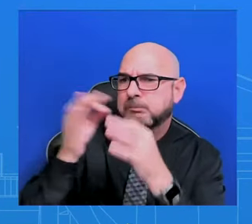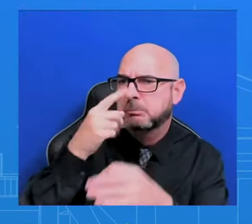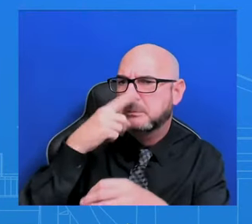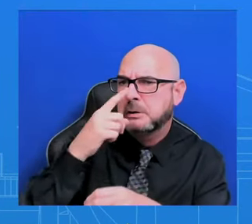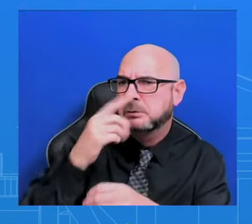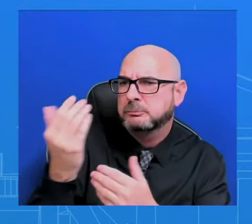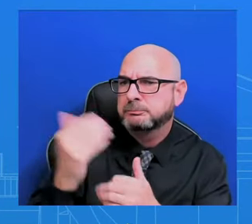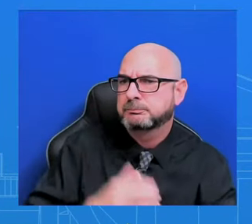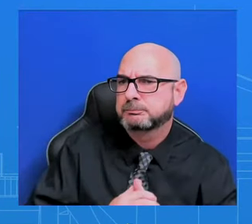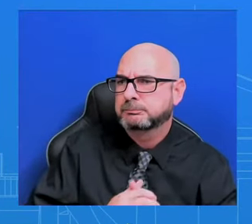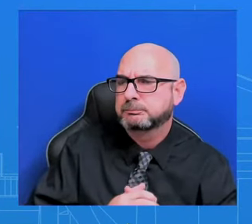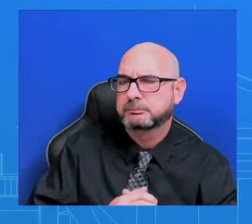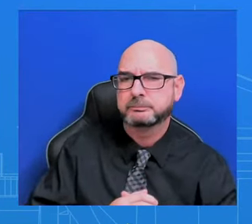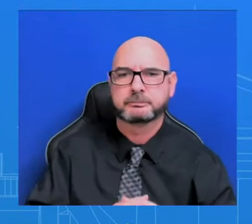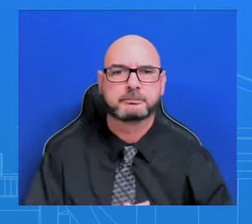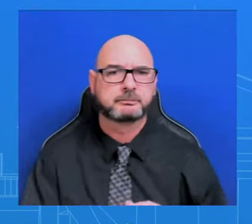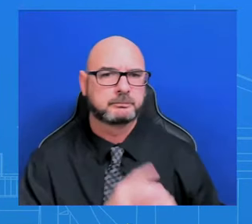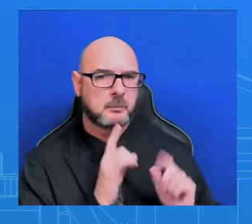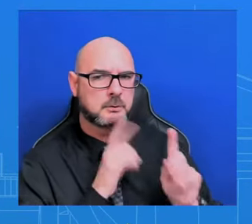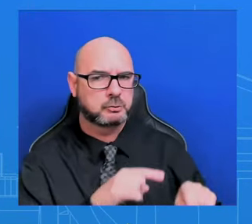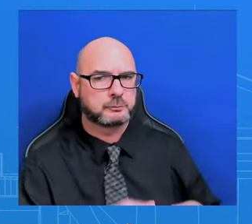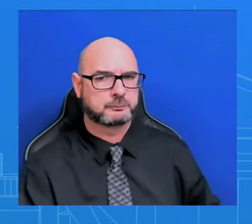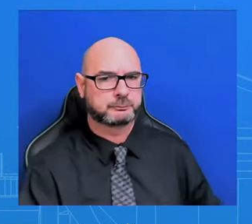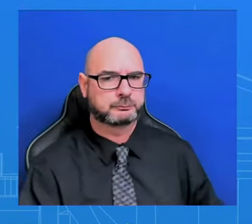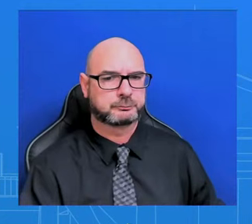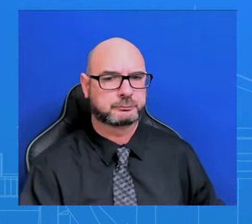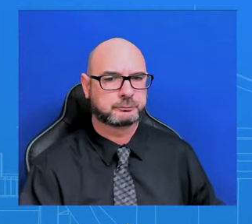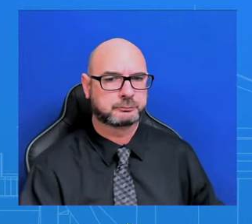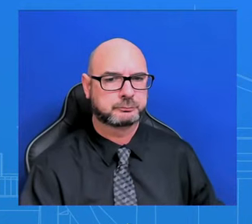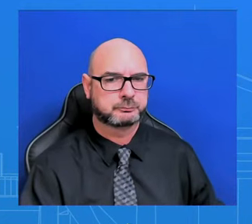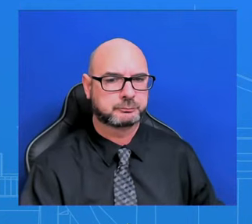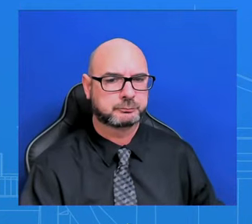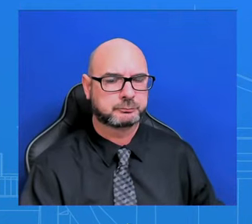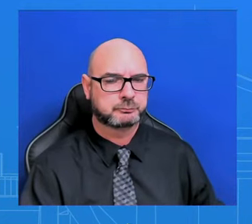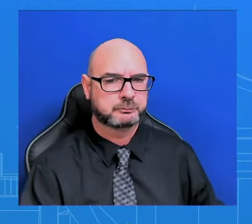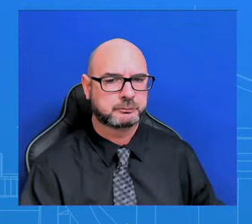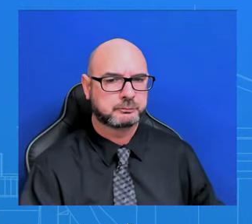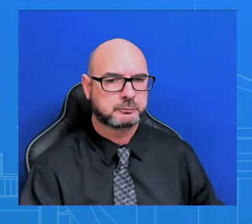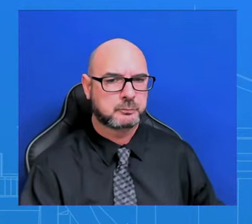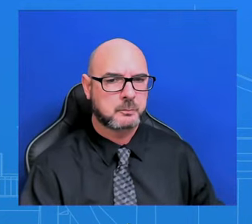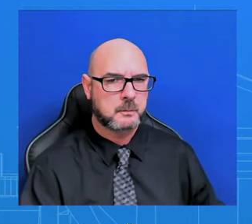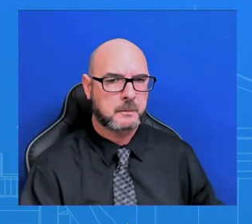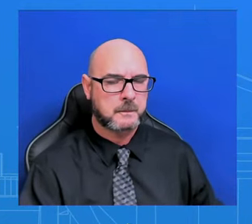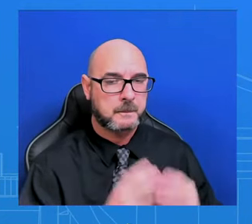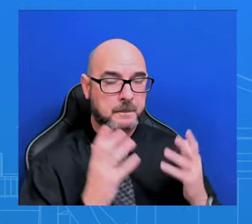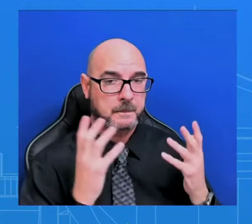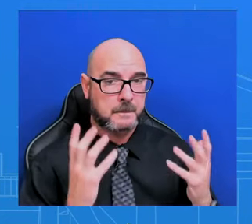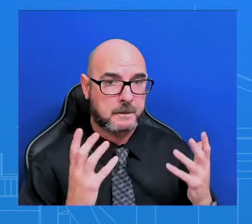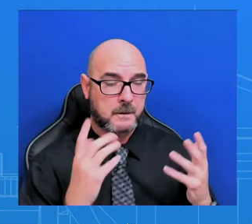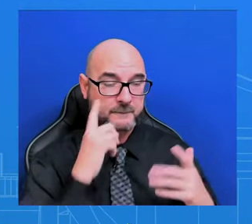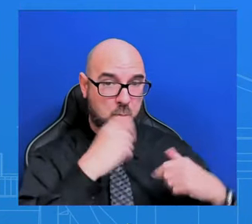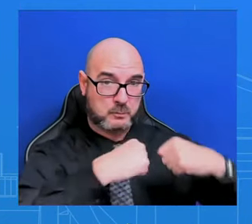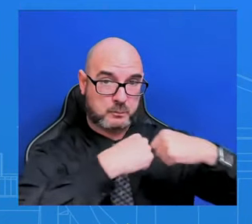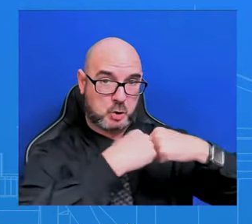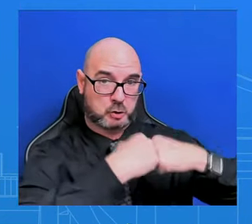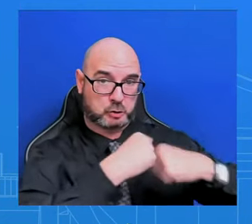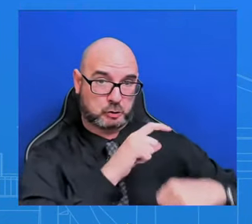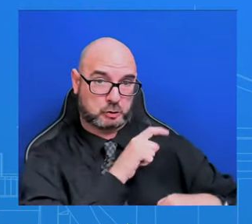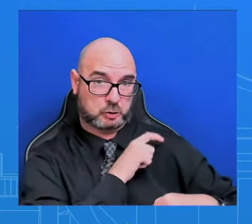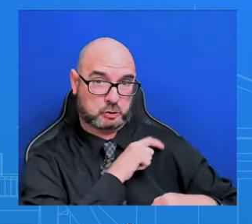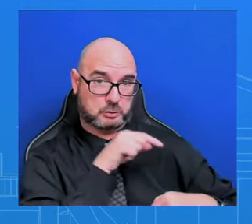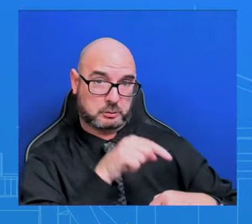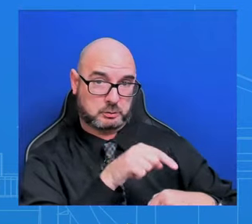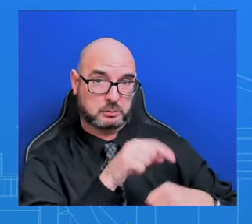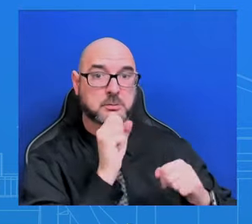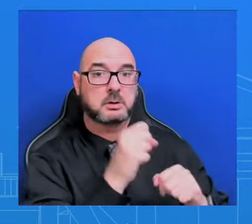decided on was the ability for the Border Patrol agents to cut through the wire, right? The kind of the initial